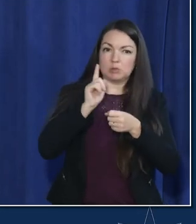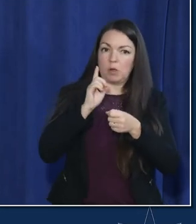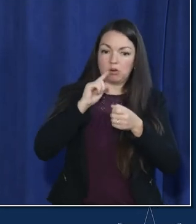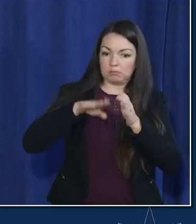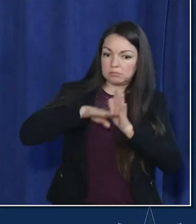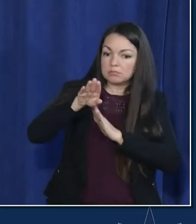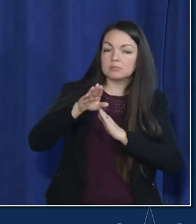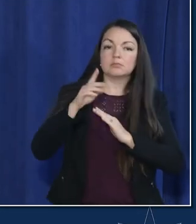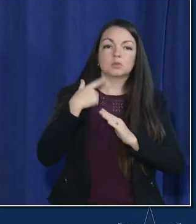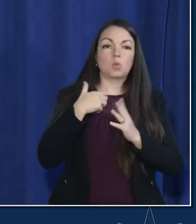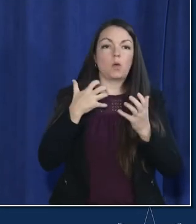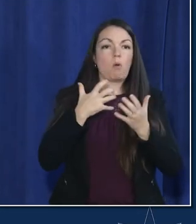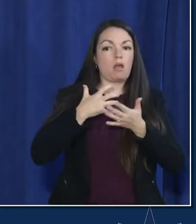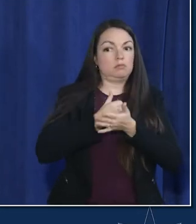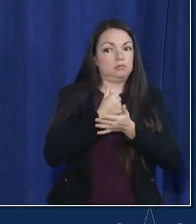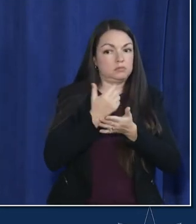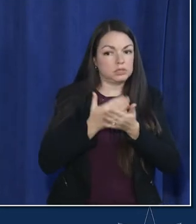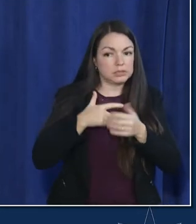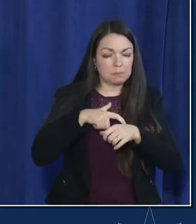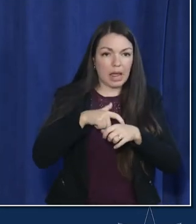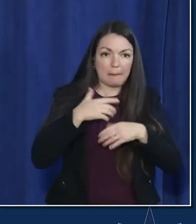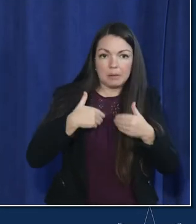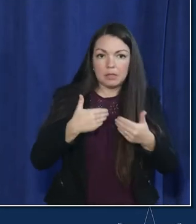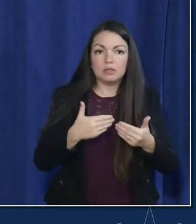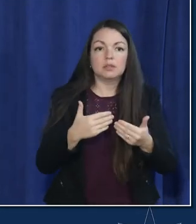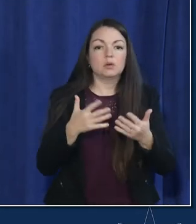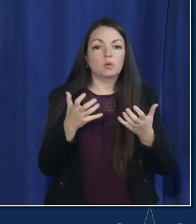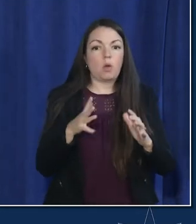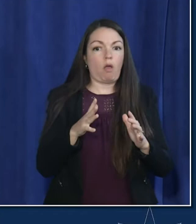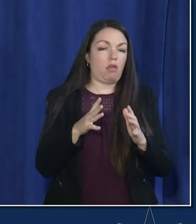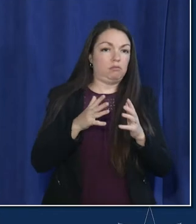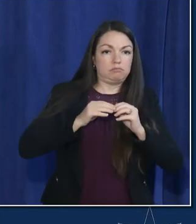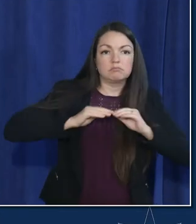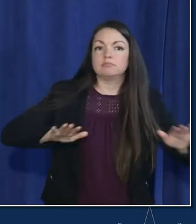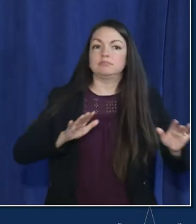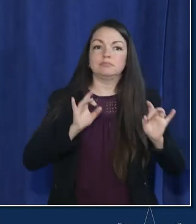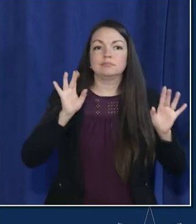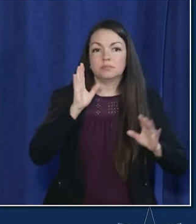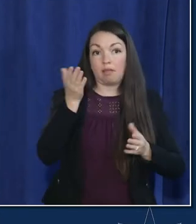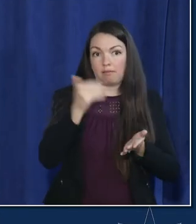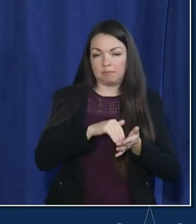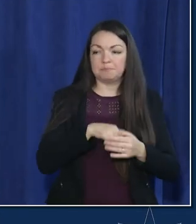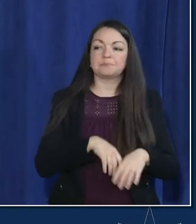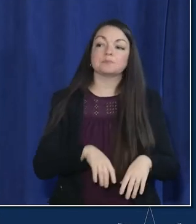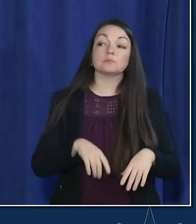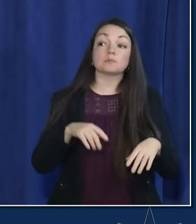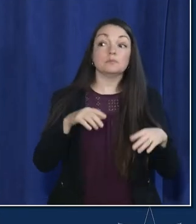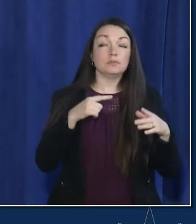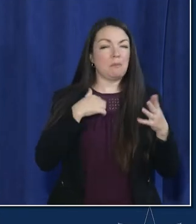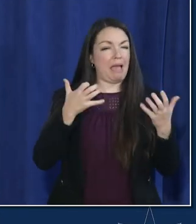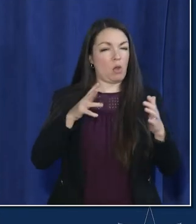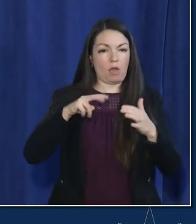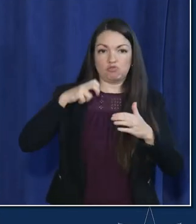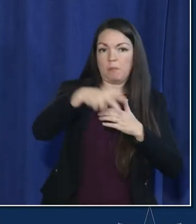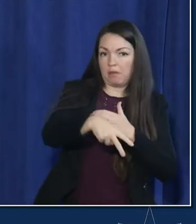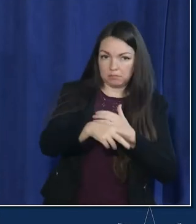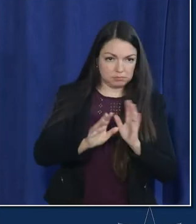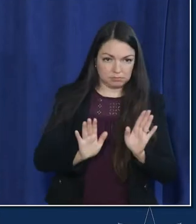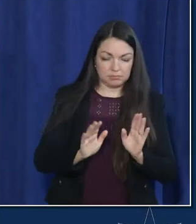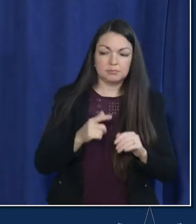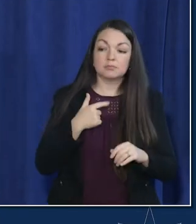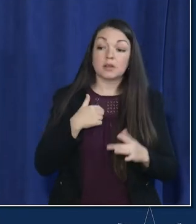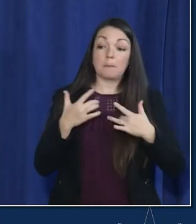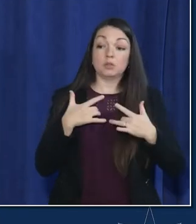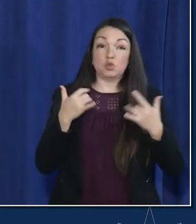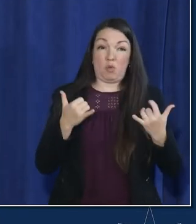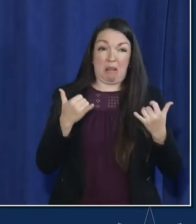so i don't want to get too far ahead of ourselves right now i'm concerned right now today about the more than